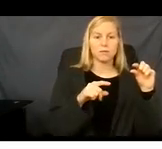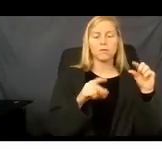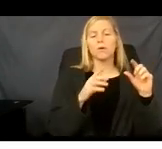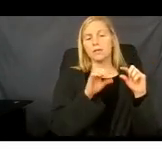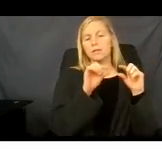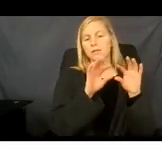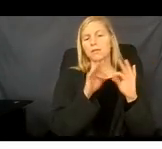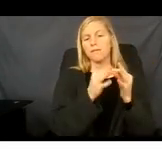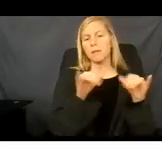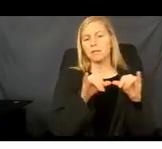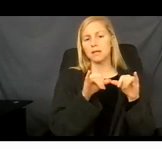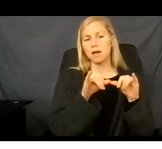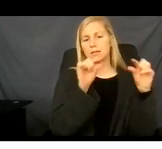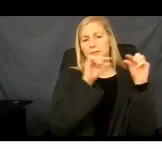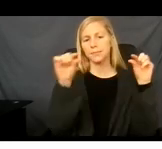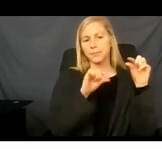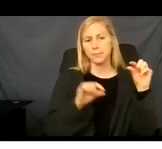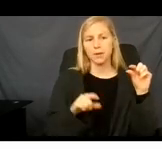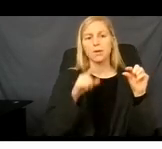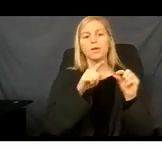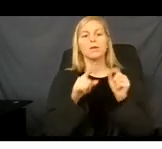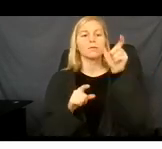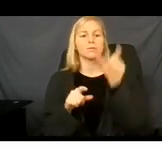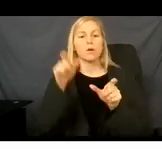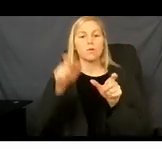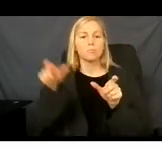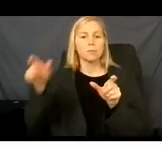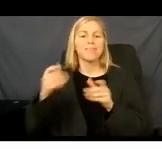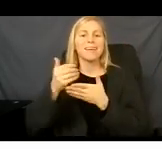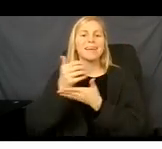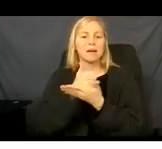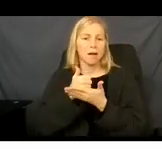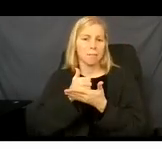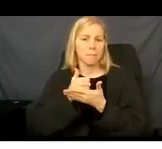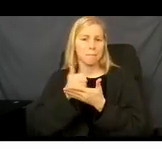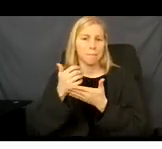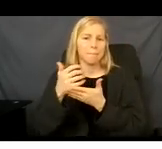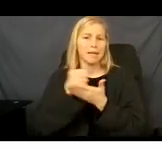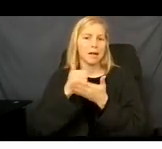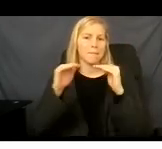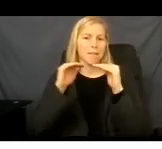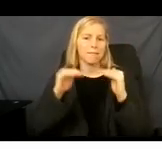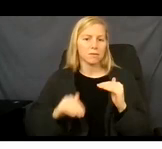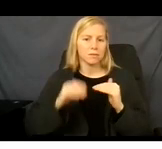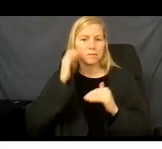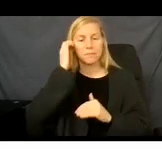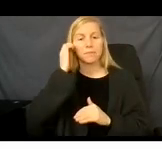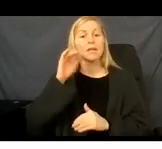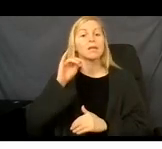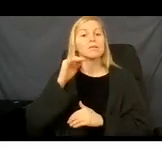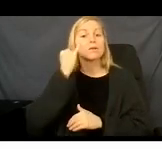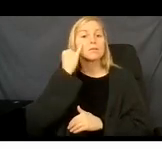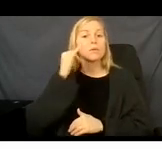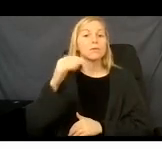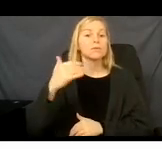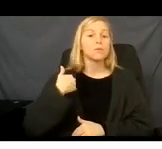The income limit for children age one to 18 is slightly different. That category will still